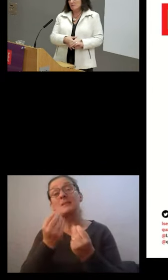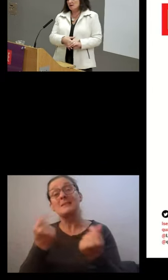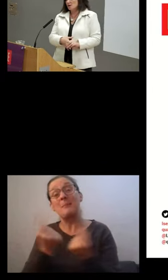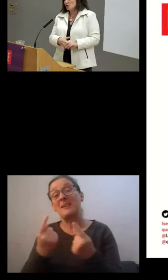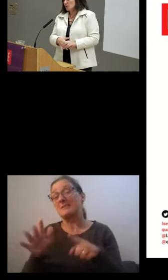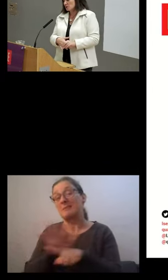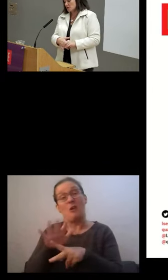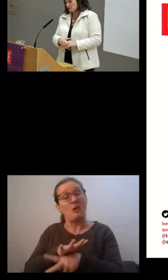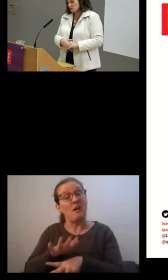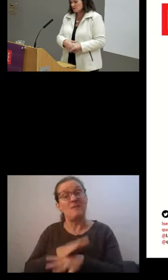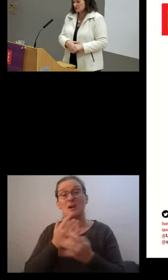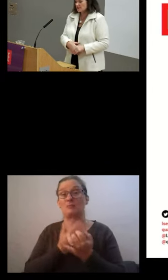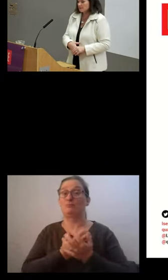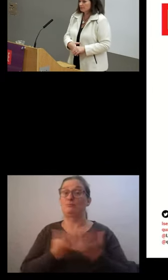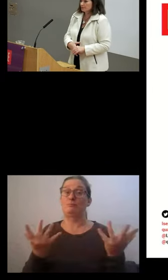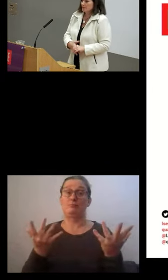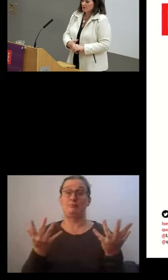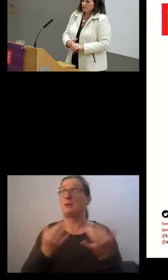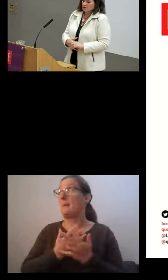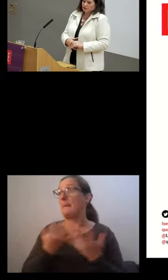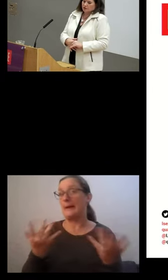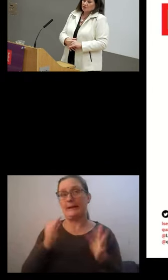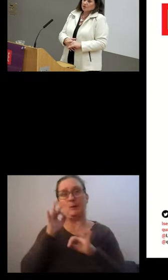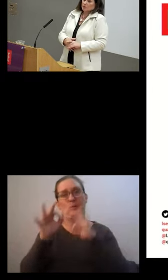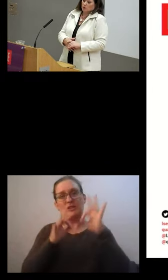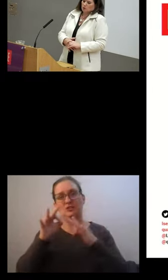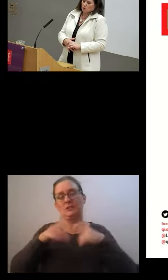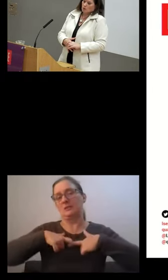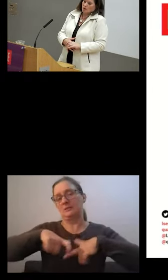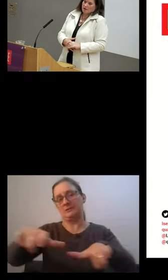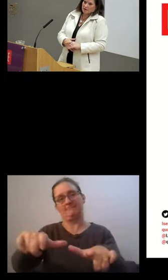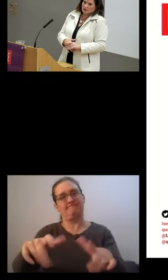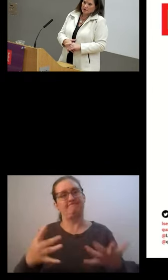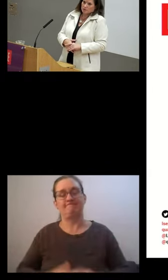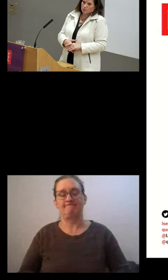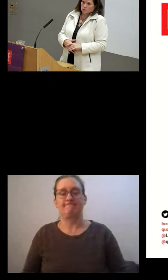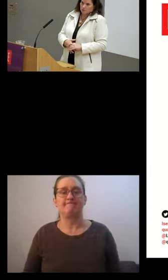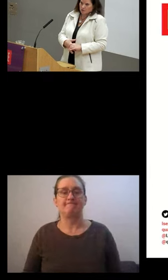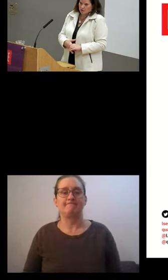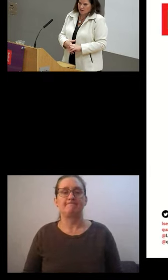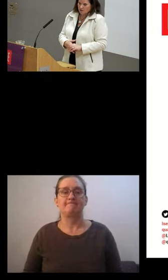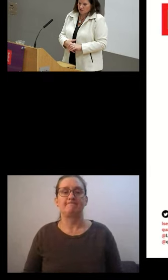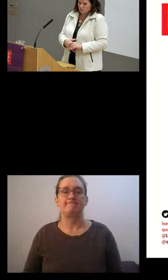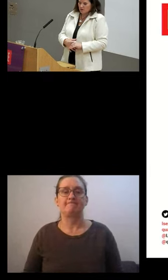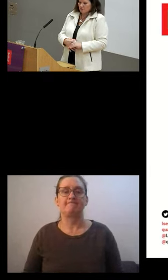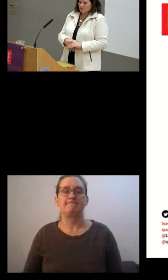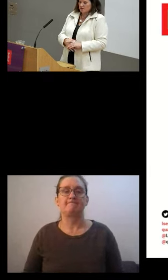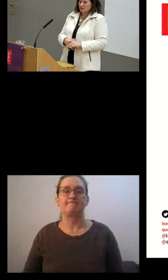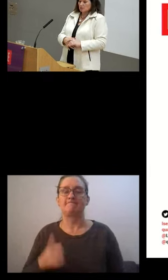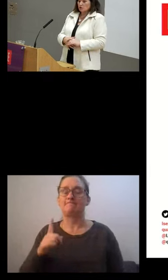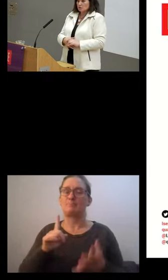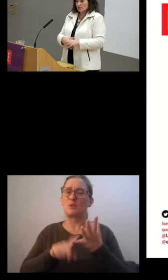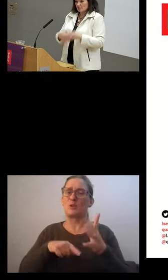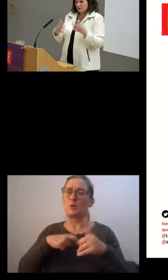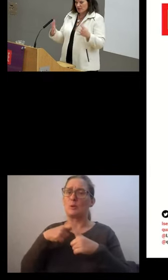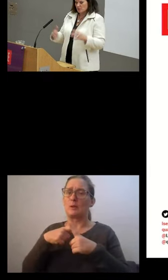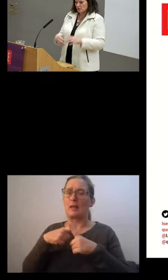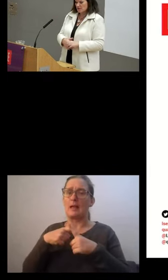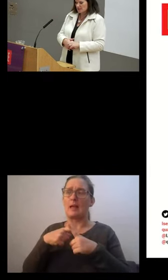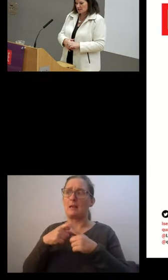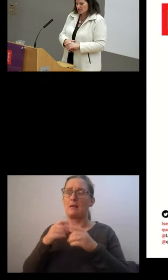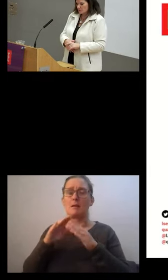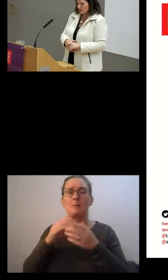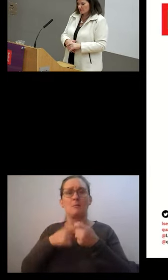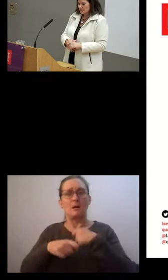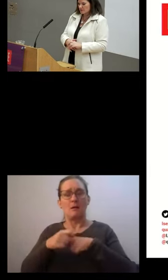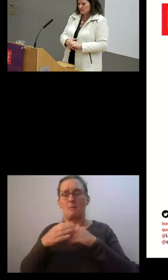There are many open questions still. So, for example, why are UK workers becoming slightly more deprived? Why are they